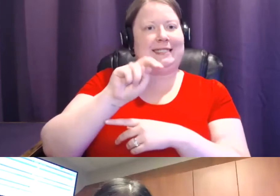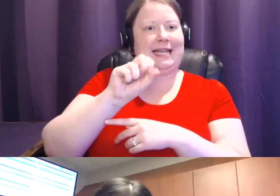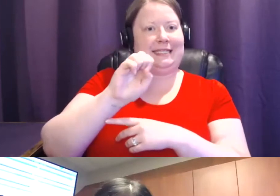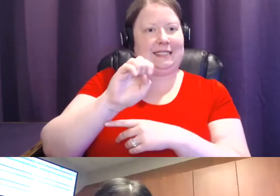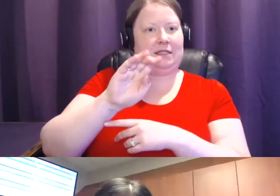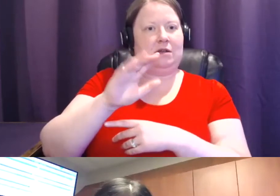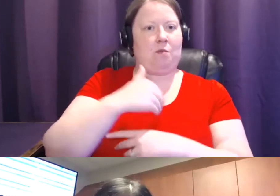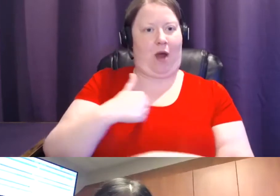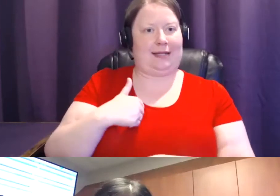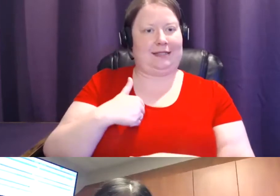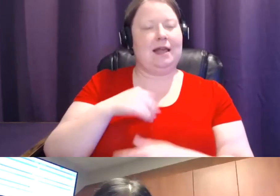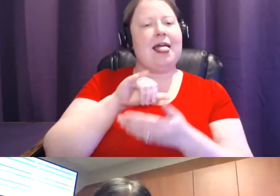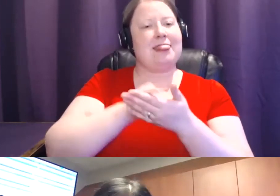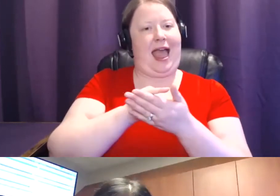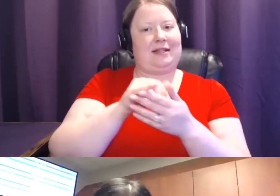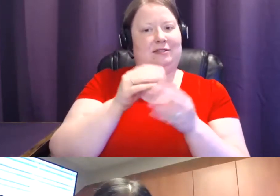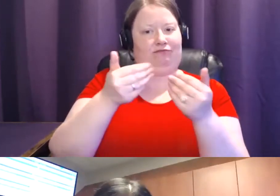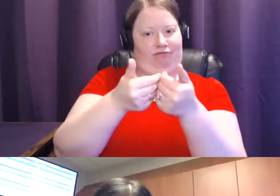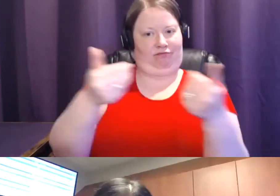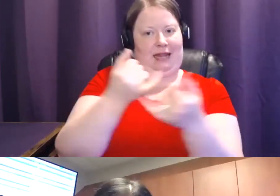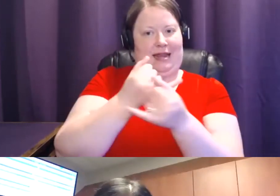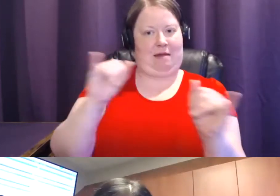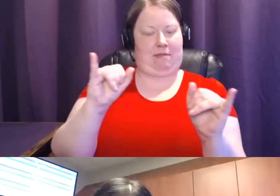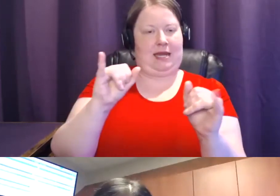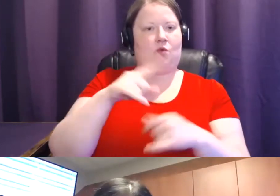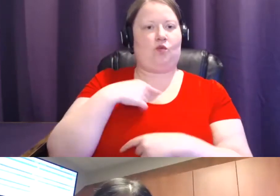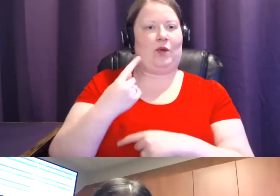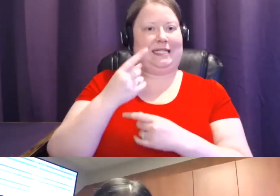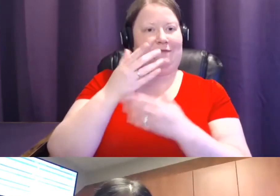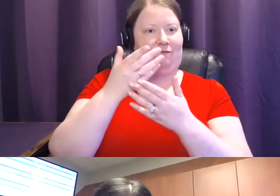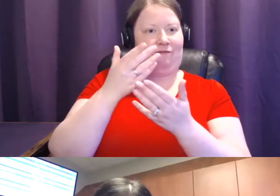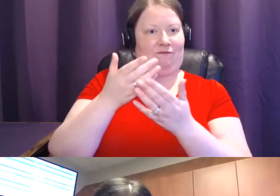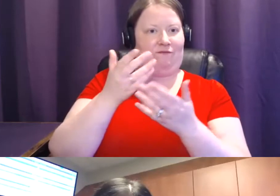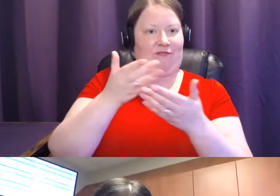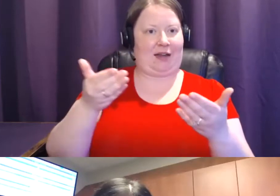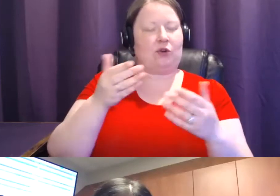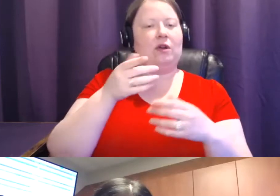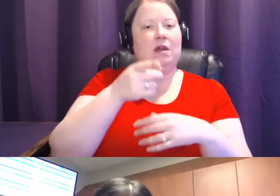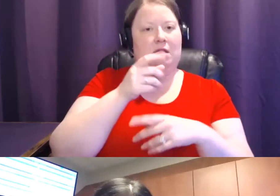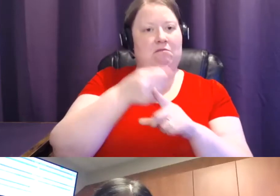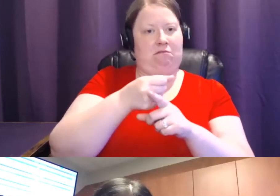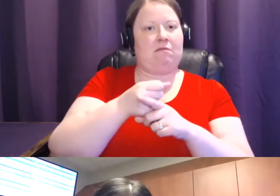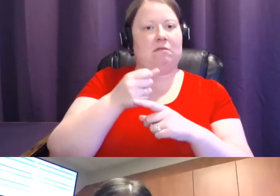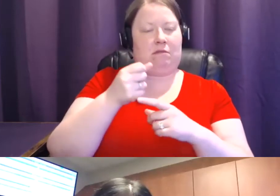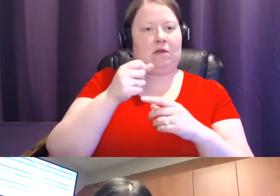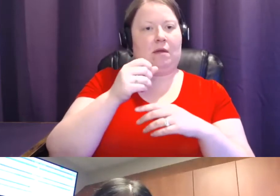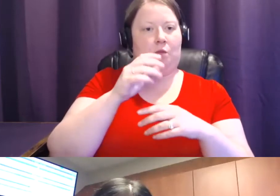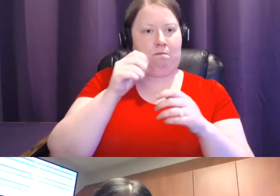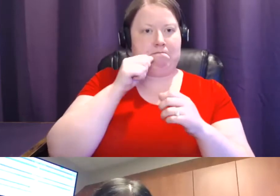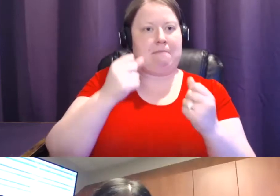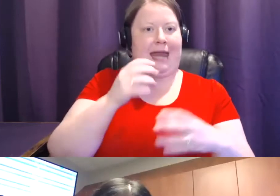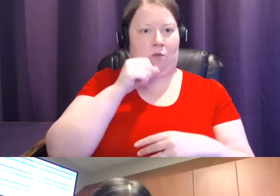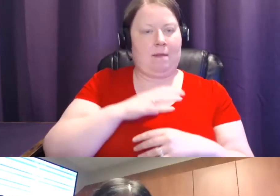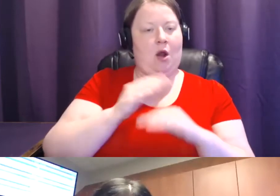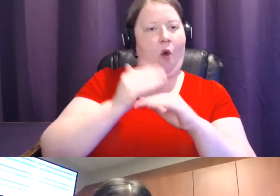independent risk factor for breast cancer that affects about half of women over the age of 40. But many women don't know enough